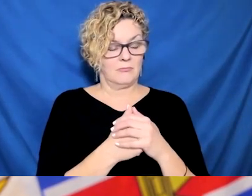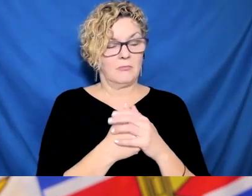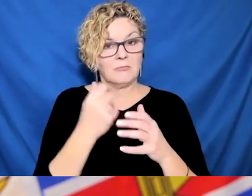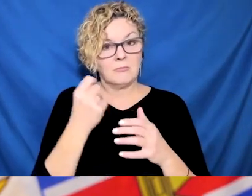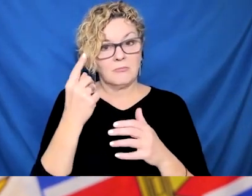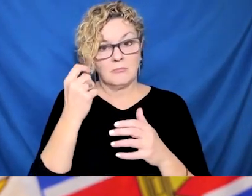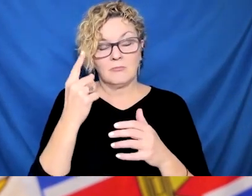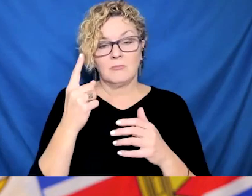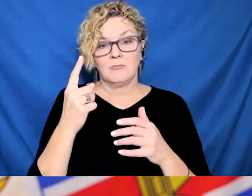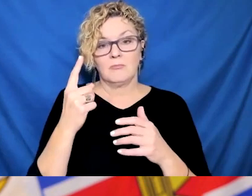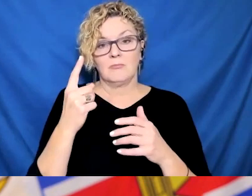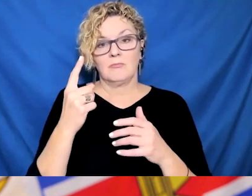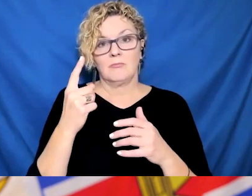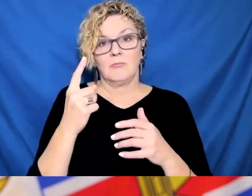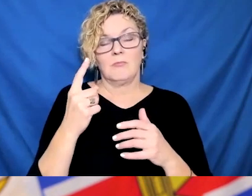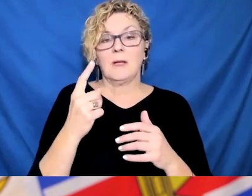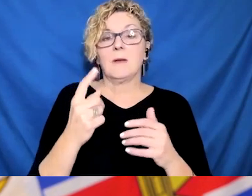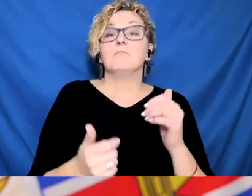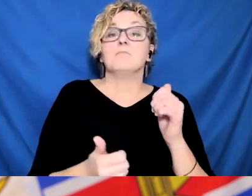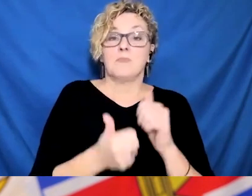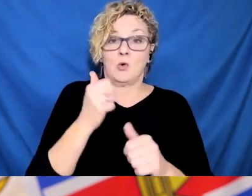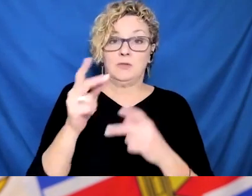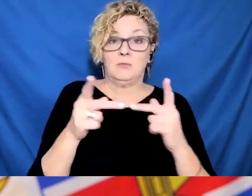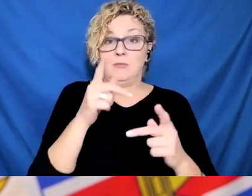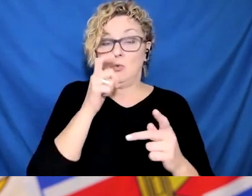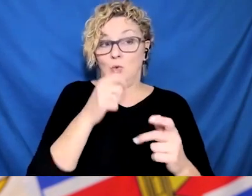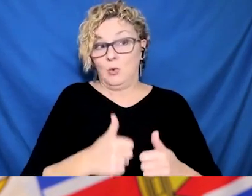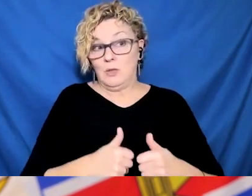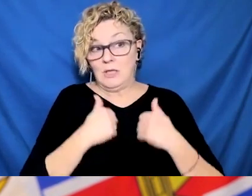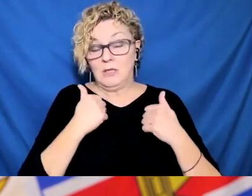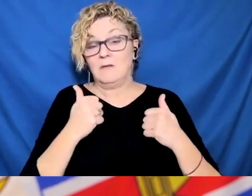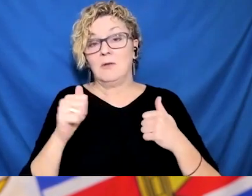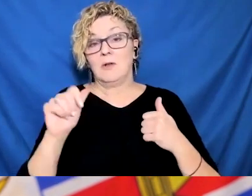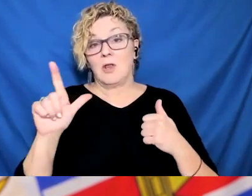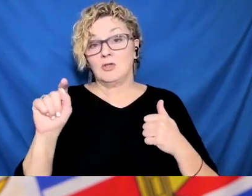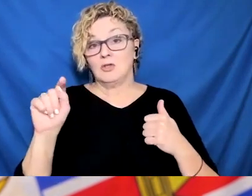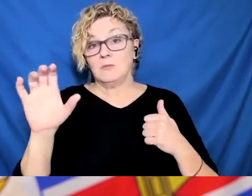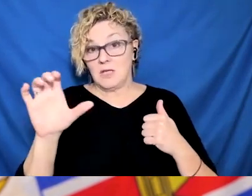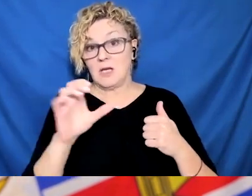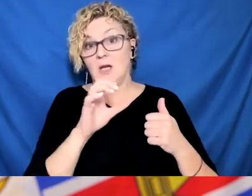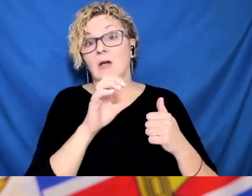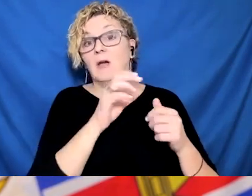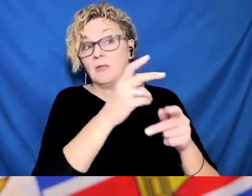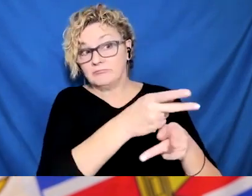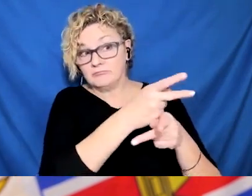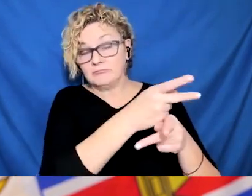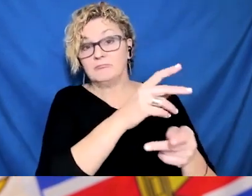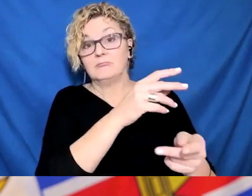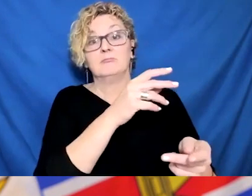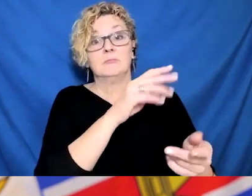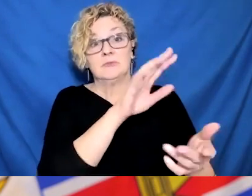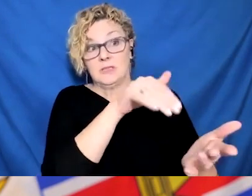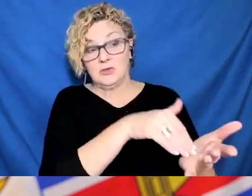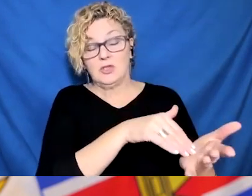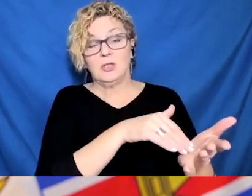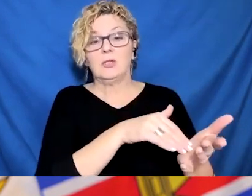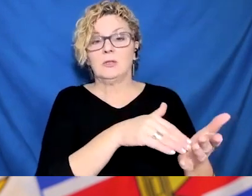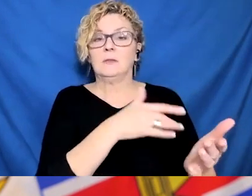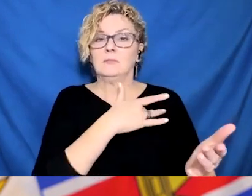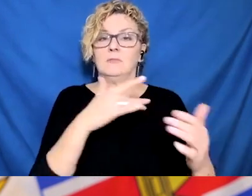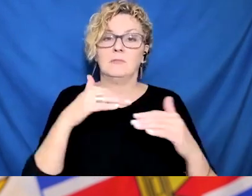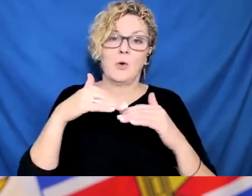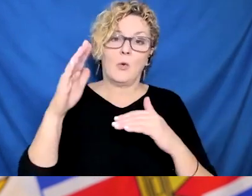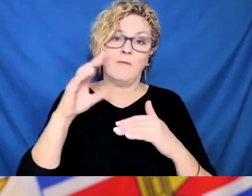health. I guess the questions for the minister are because of these Omicron staffing challenges, most notably in Barrier, but also Ashcroft,